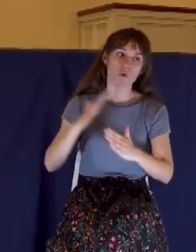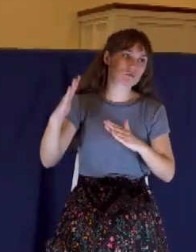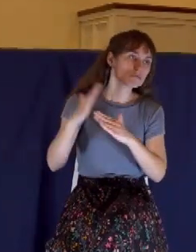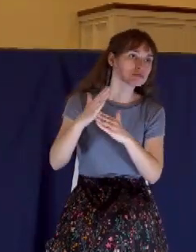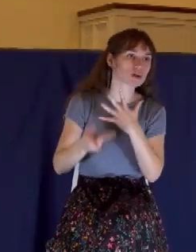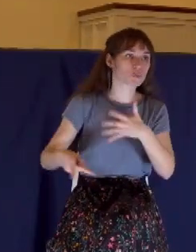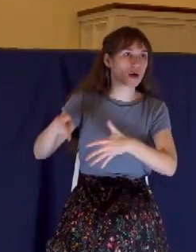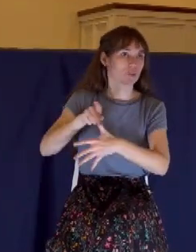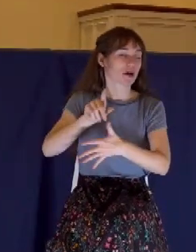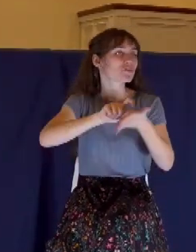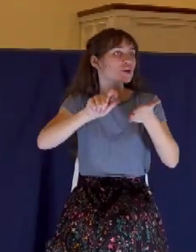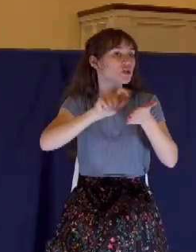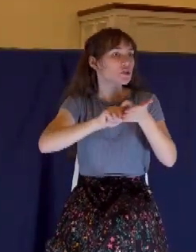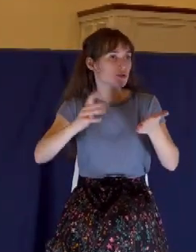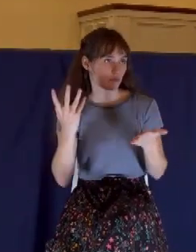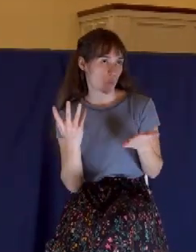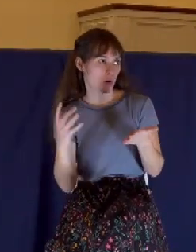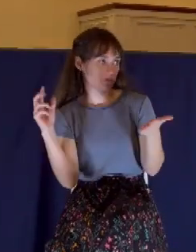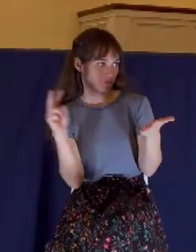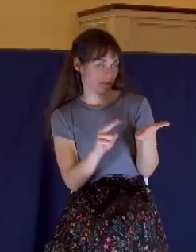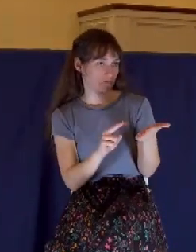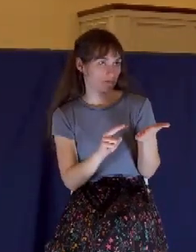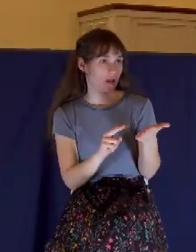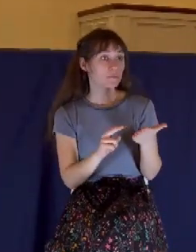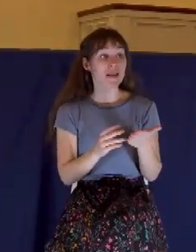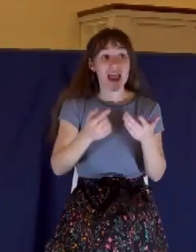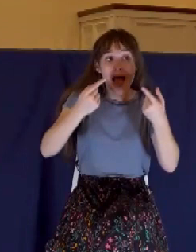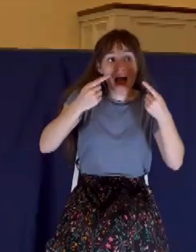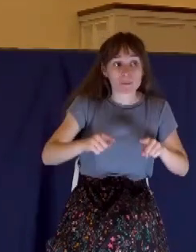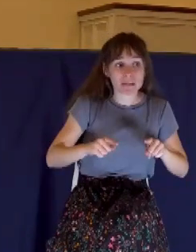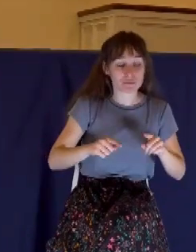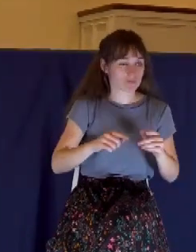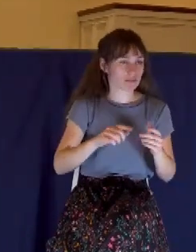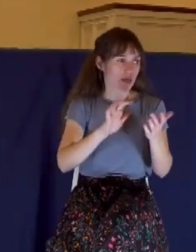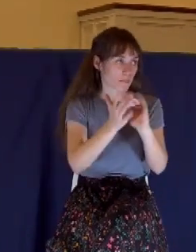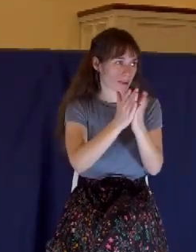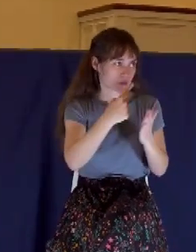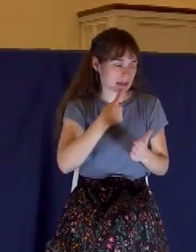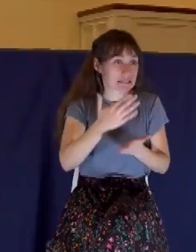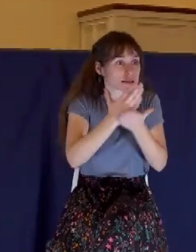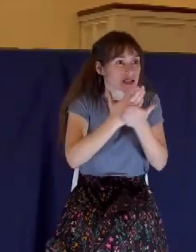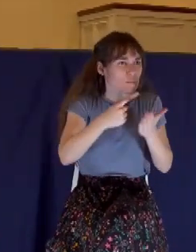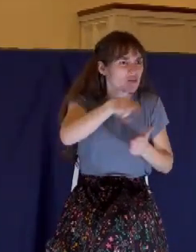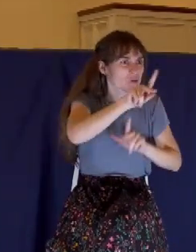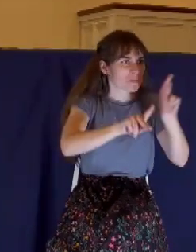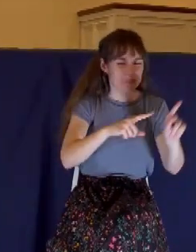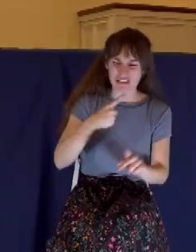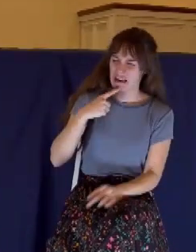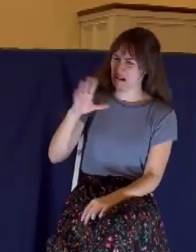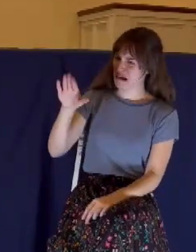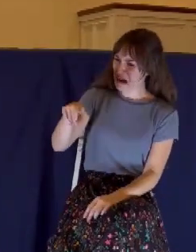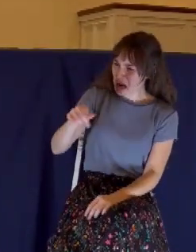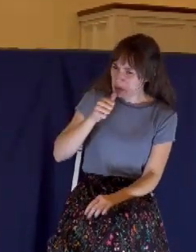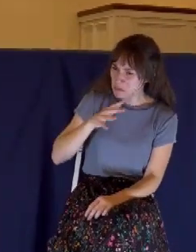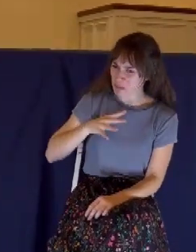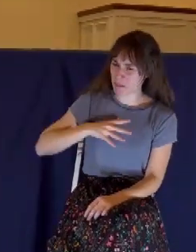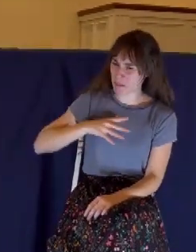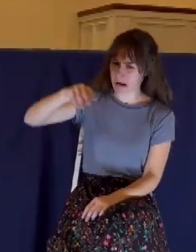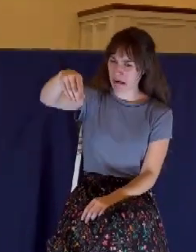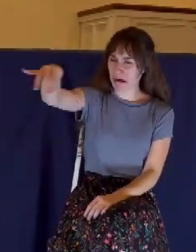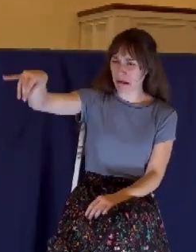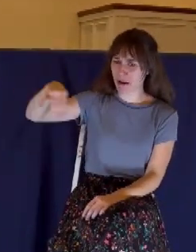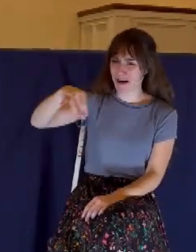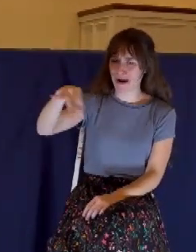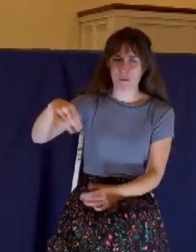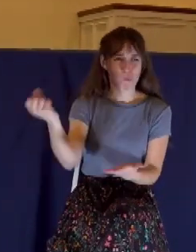And there were some that had indignation within themselves and said, why this waste of the ointment made? For it might have been